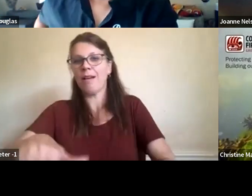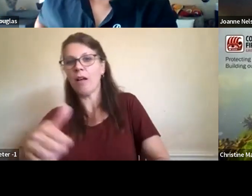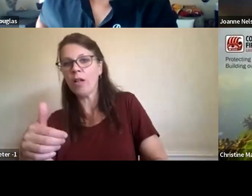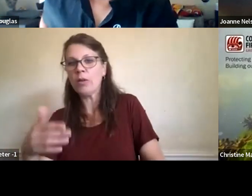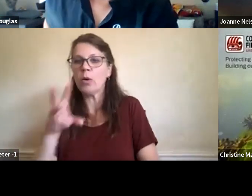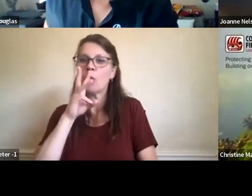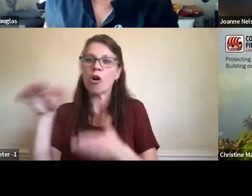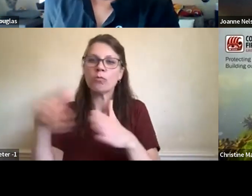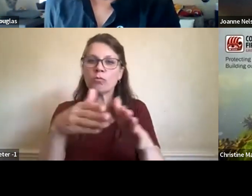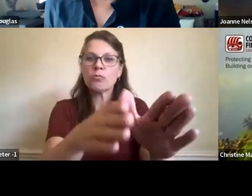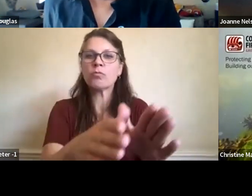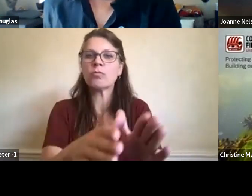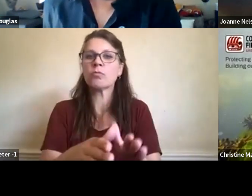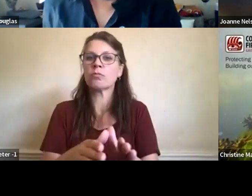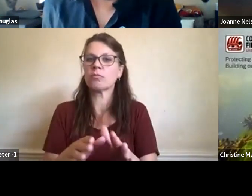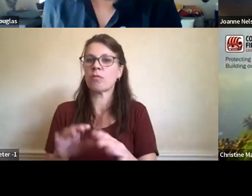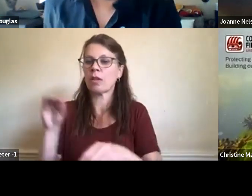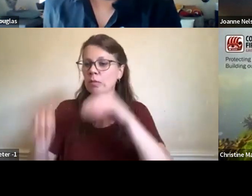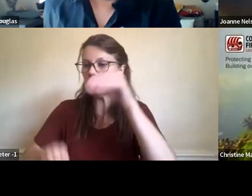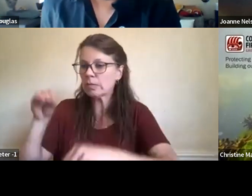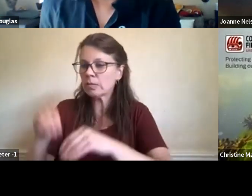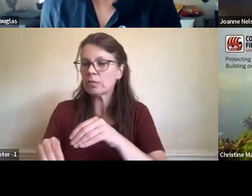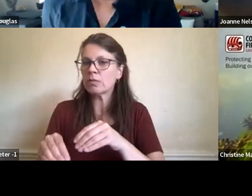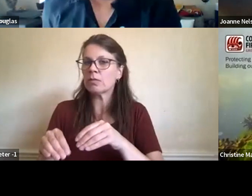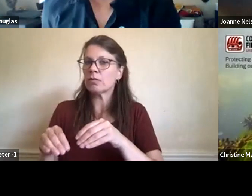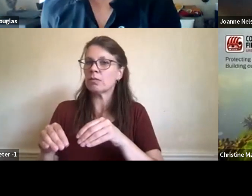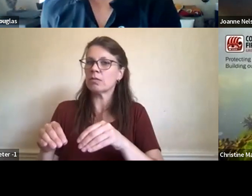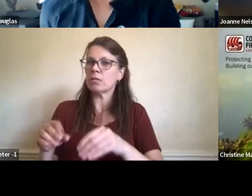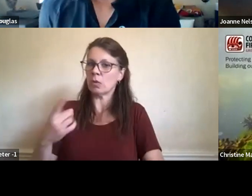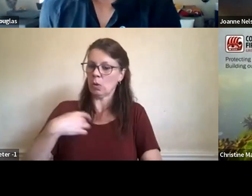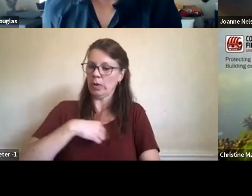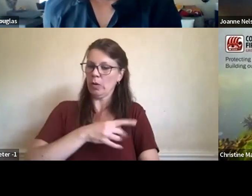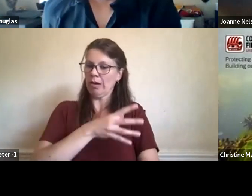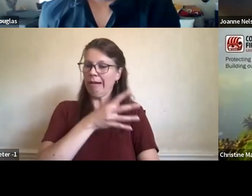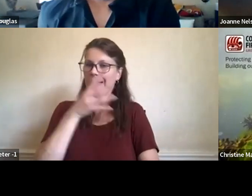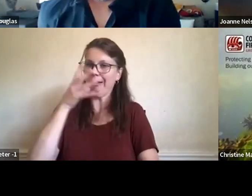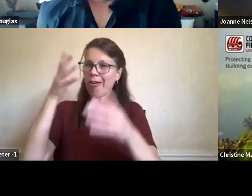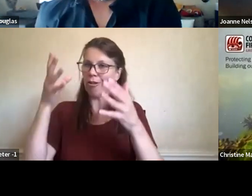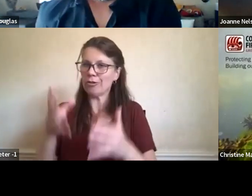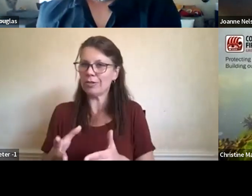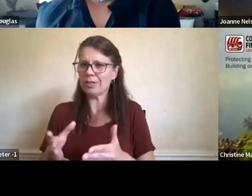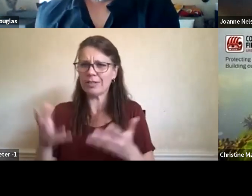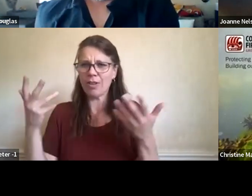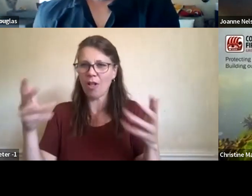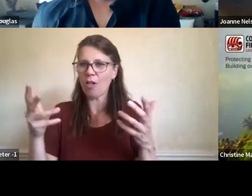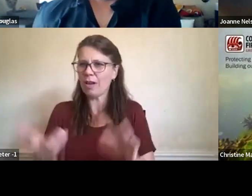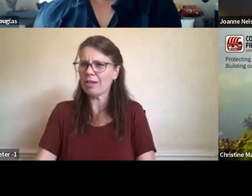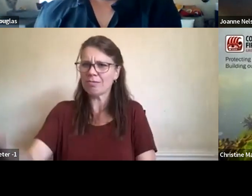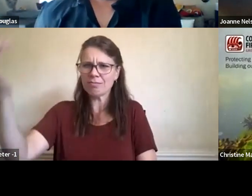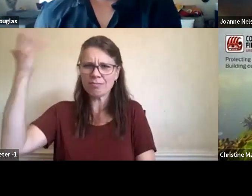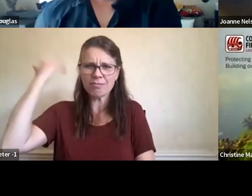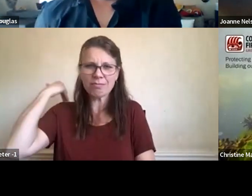keen agriculturalists. And that's a common history along this great coast.